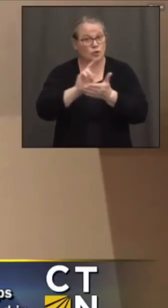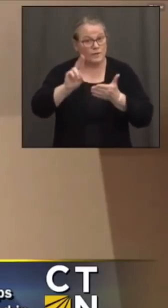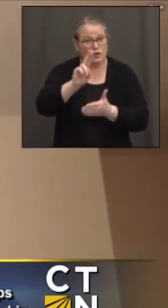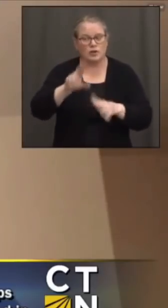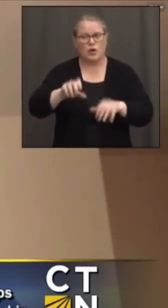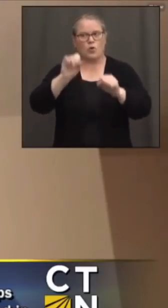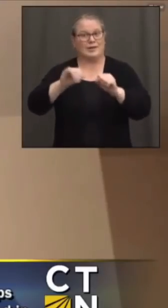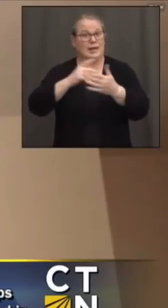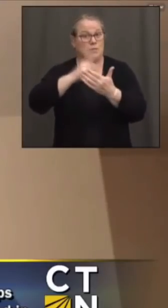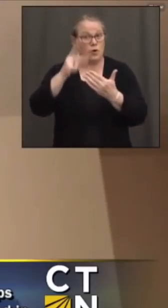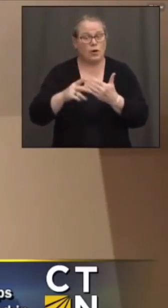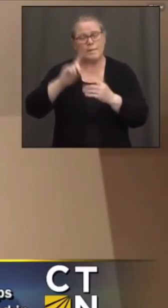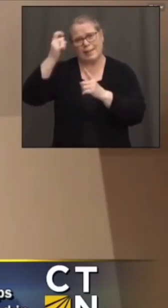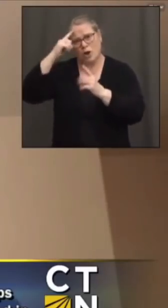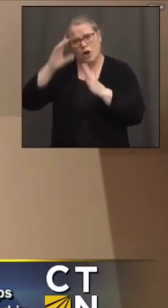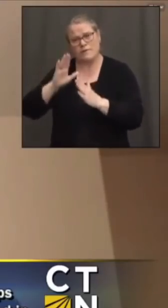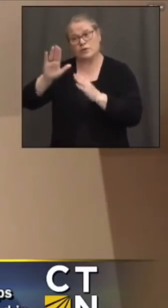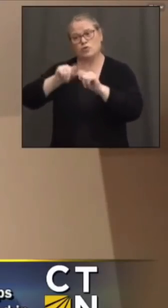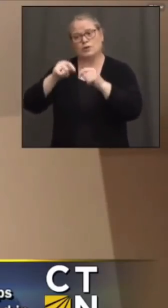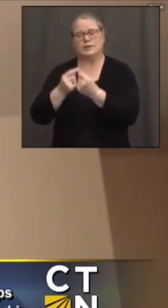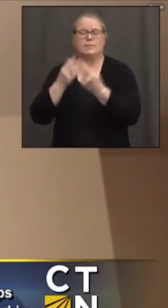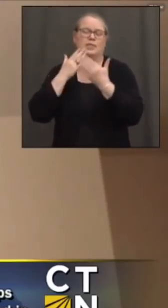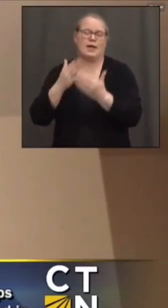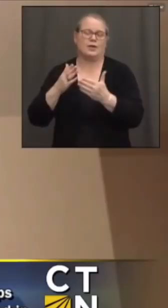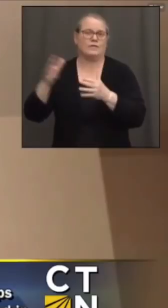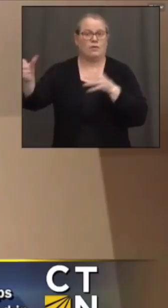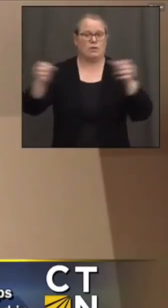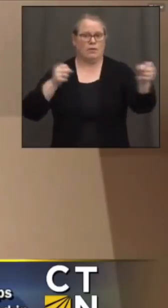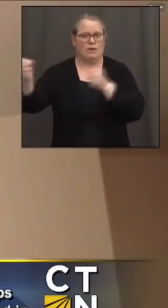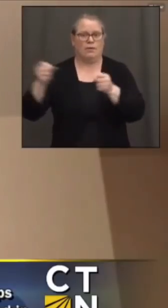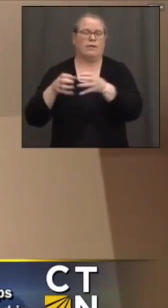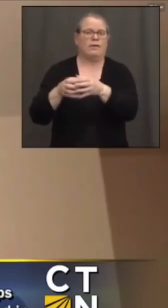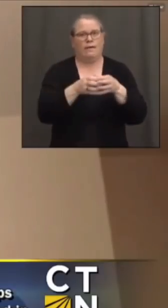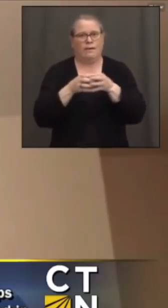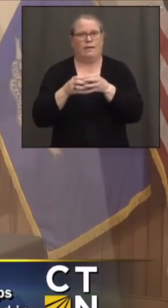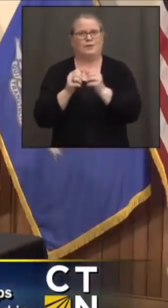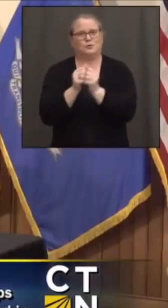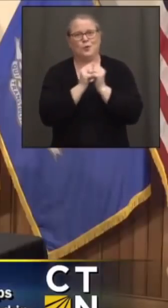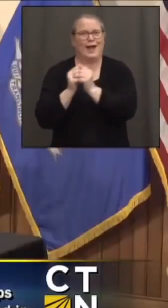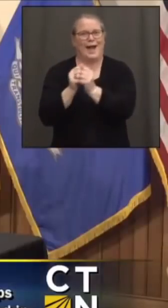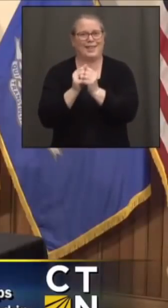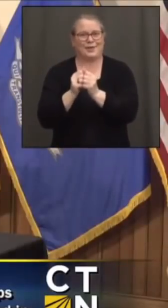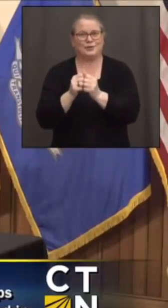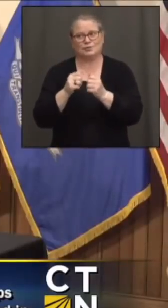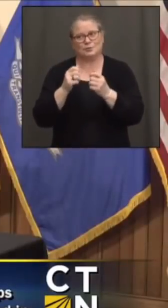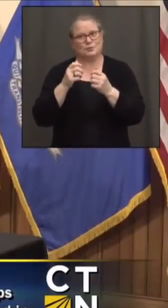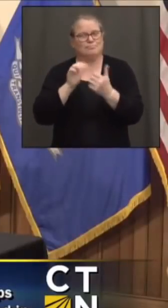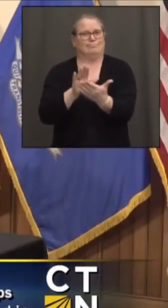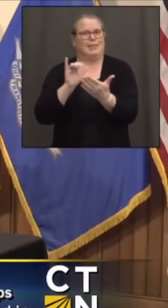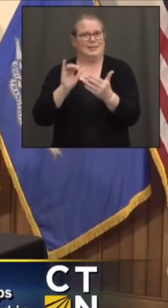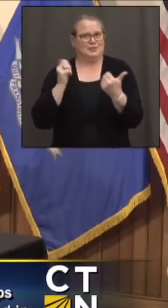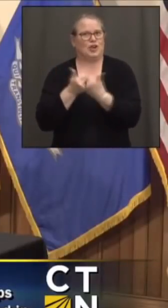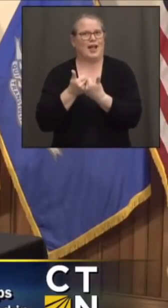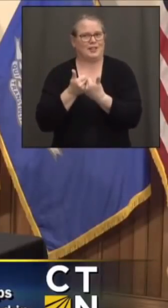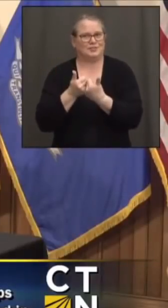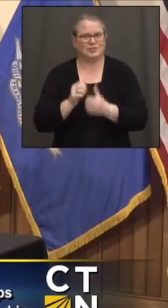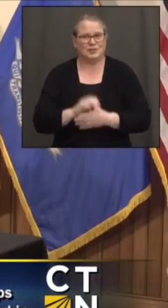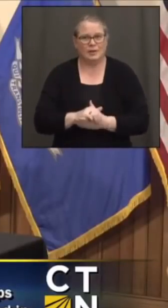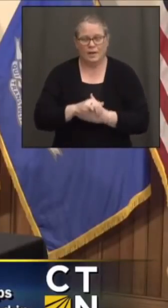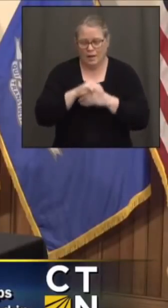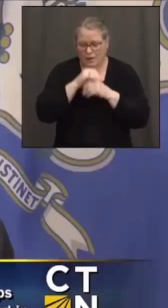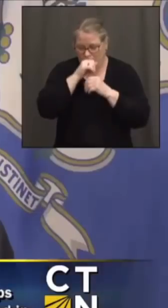again to the governor and your team for pulling us all together to tackle the challenge. All right. We're lucky to have you taking the lead at CSCU.